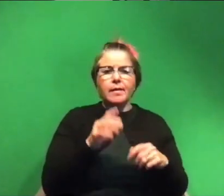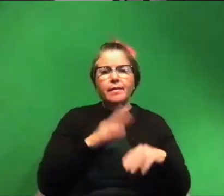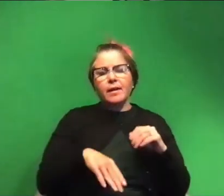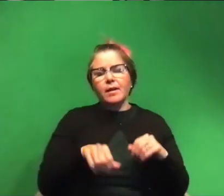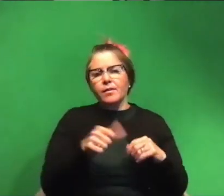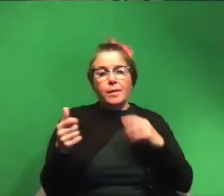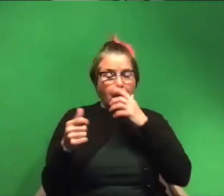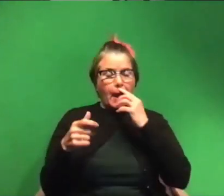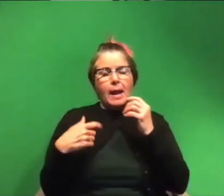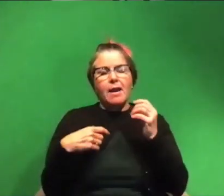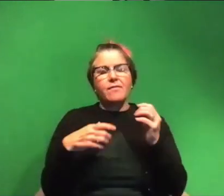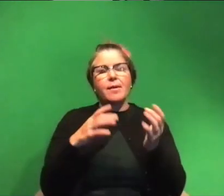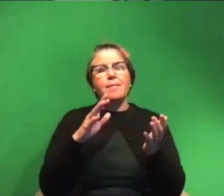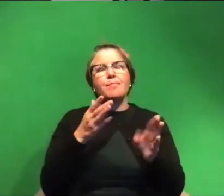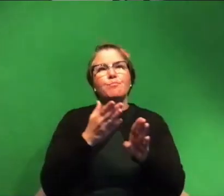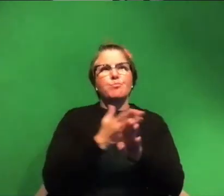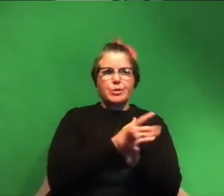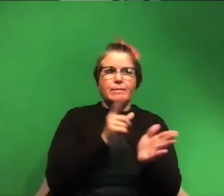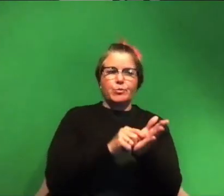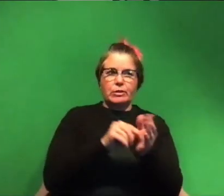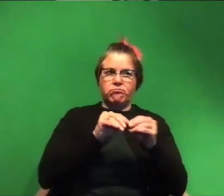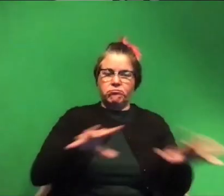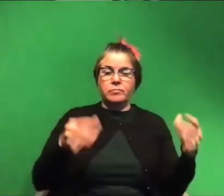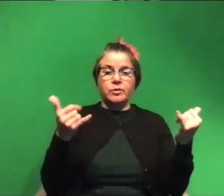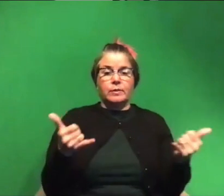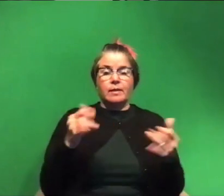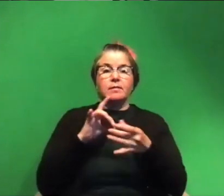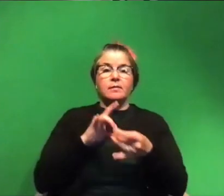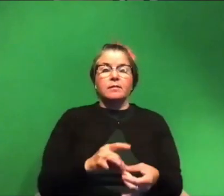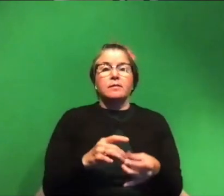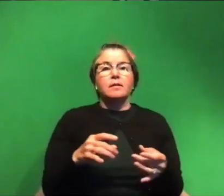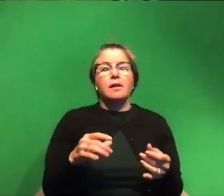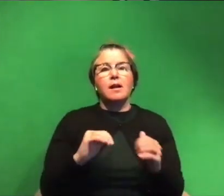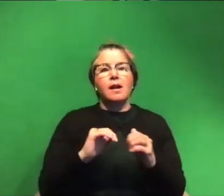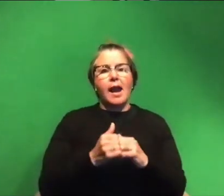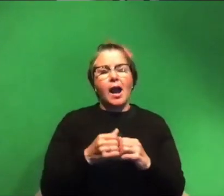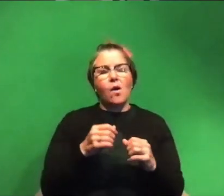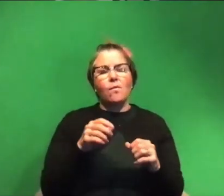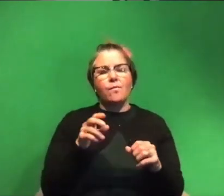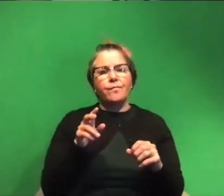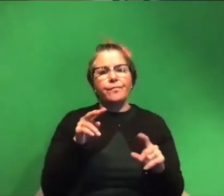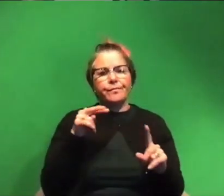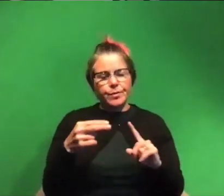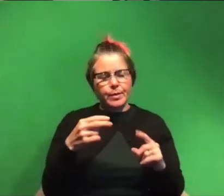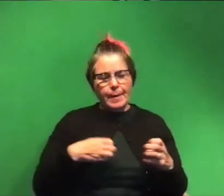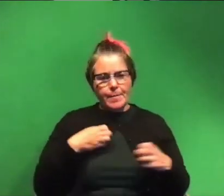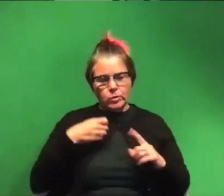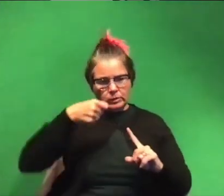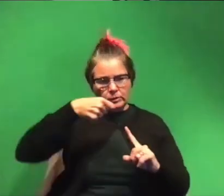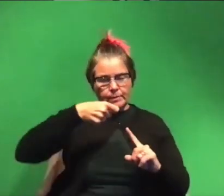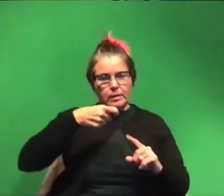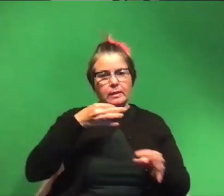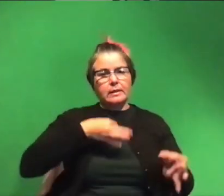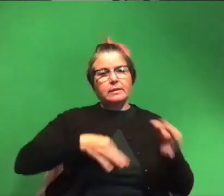manuscript or sorry a pre-print come out today about how um viewing emotional stimuli instead of maybe